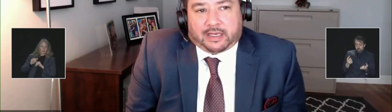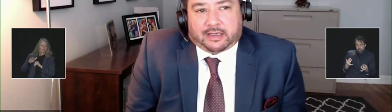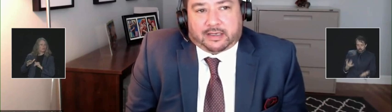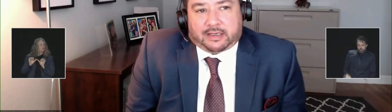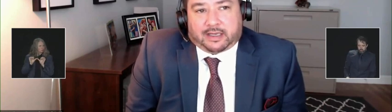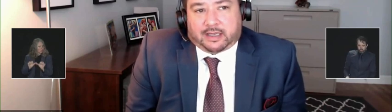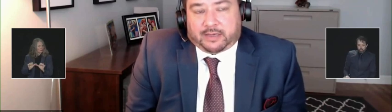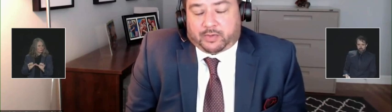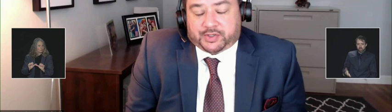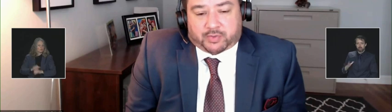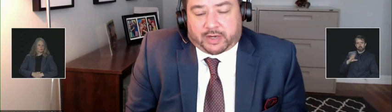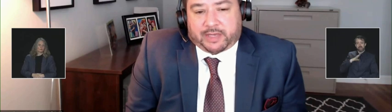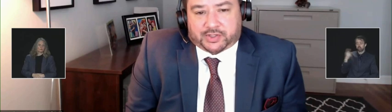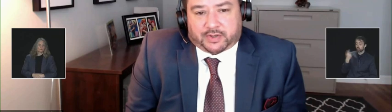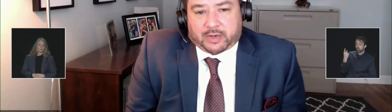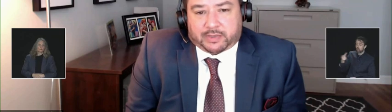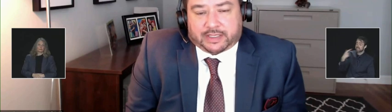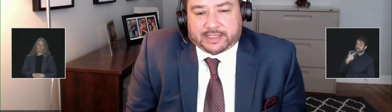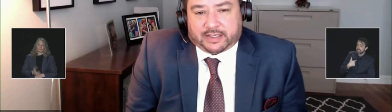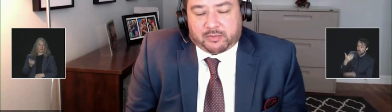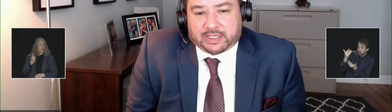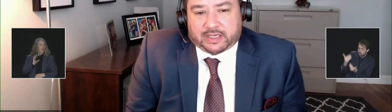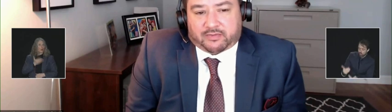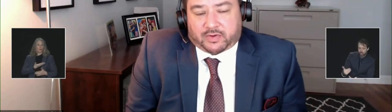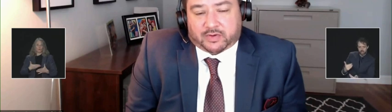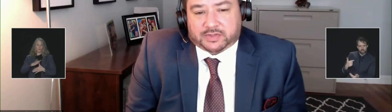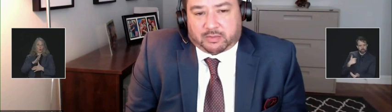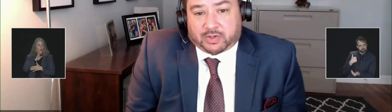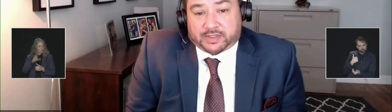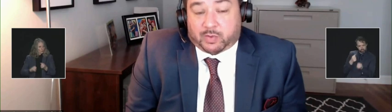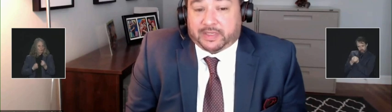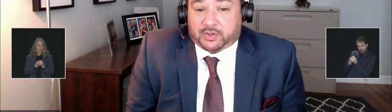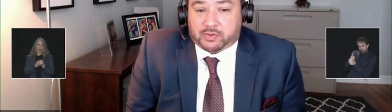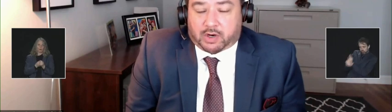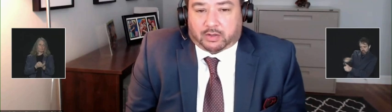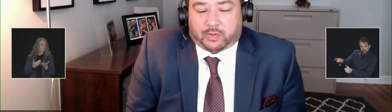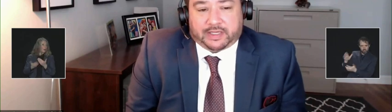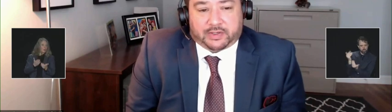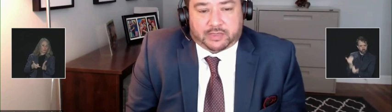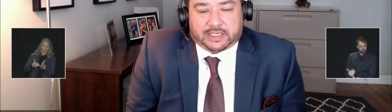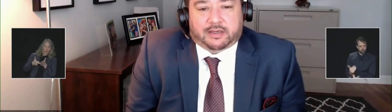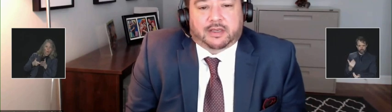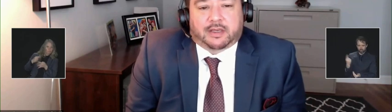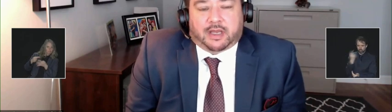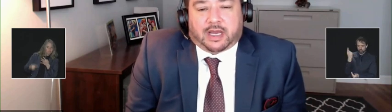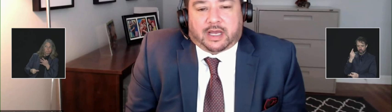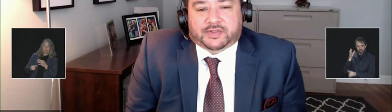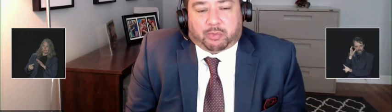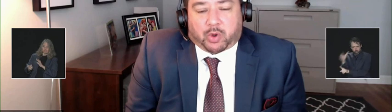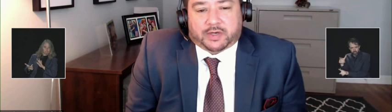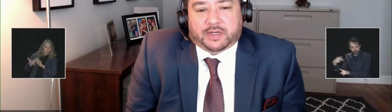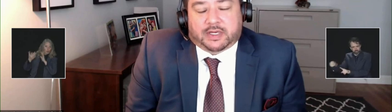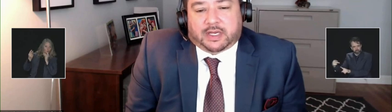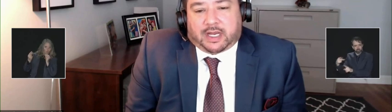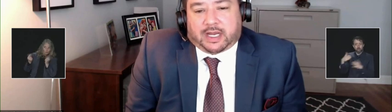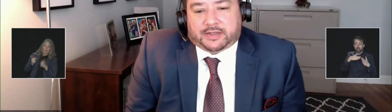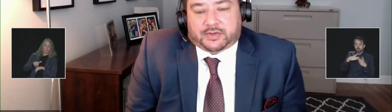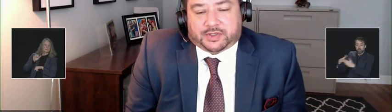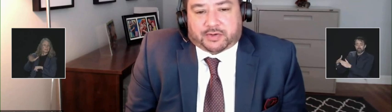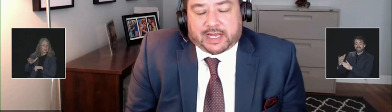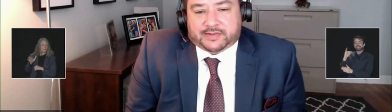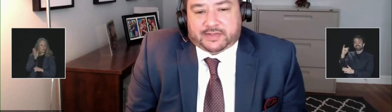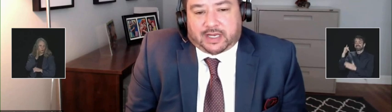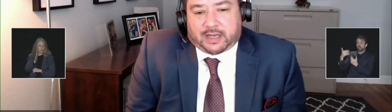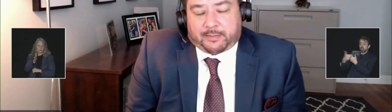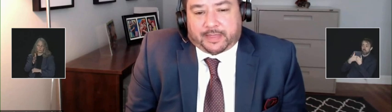and we just want to make sure that we continue to be there for those communities when they do call, when they do need support to address